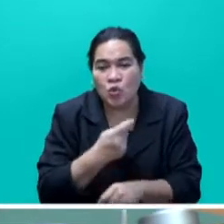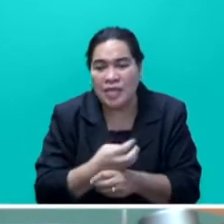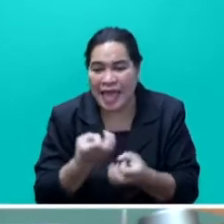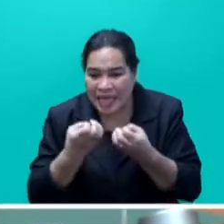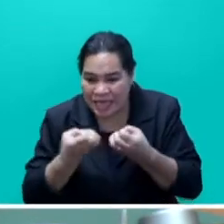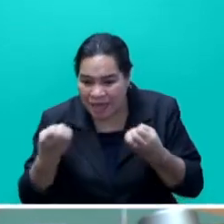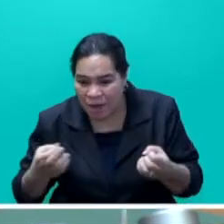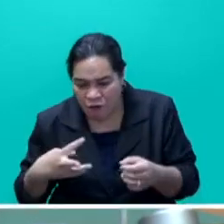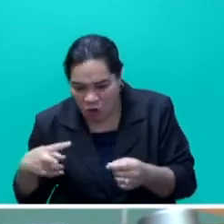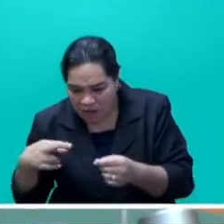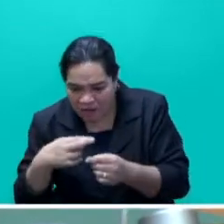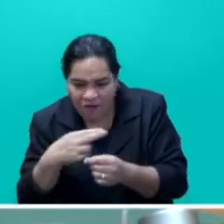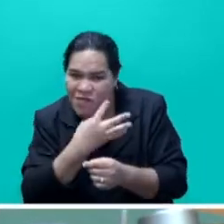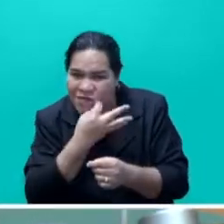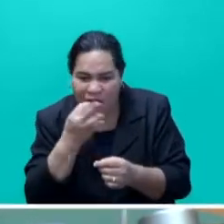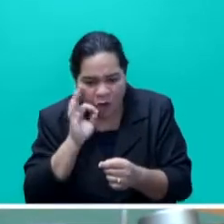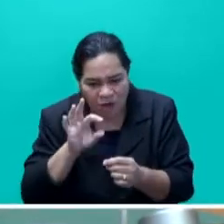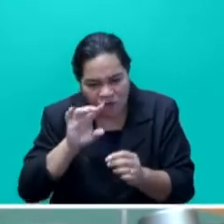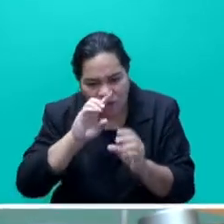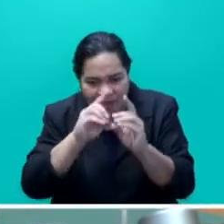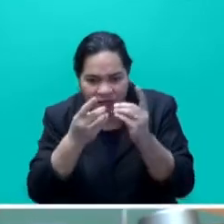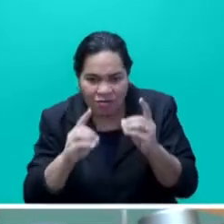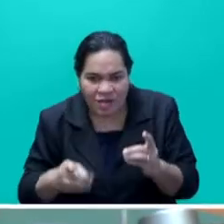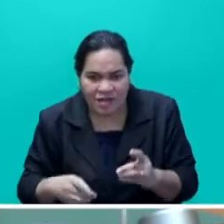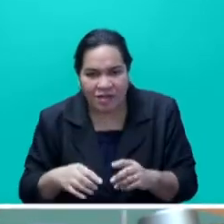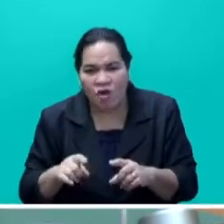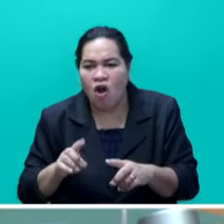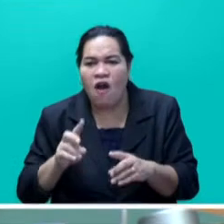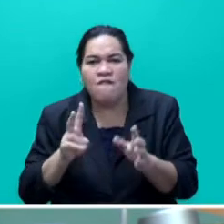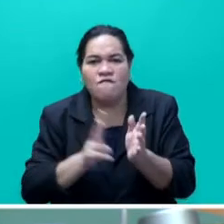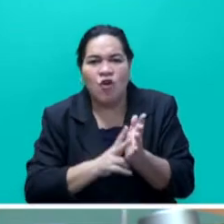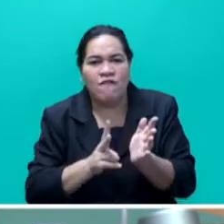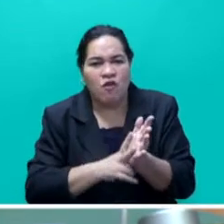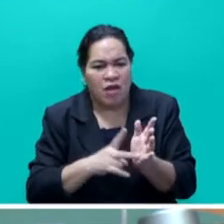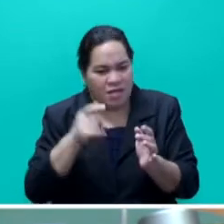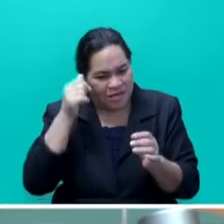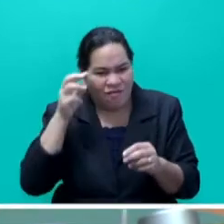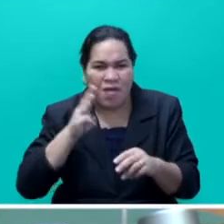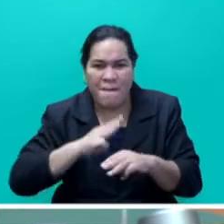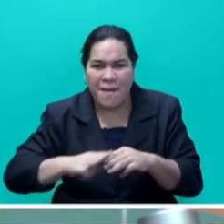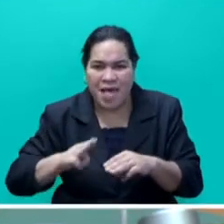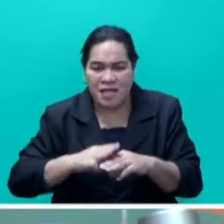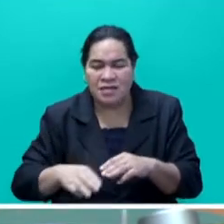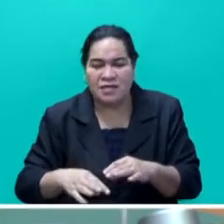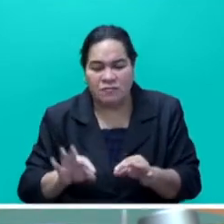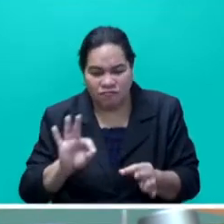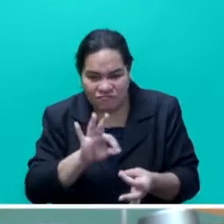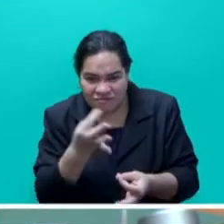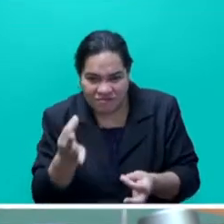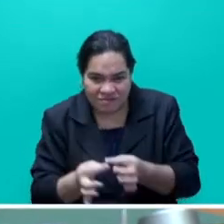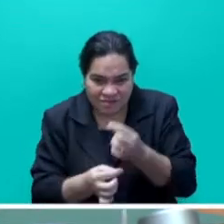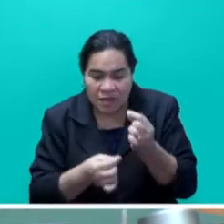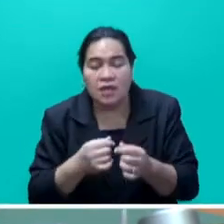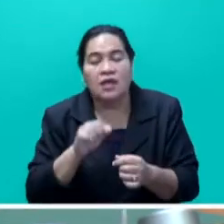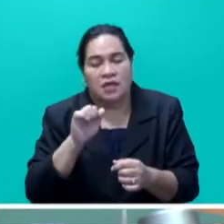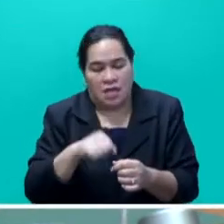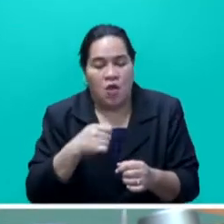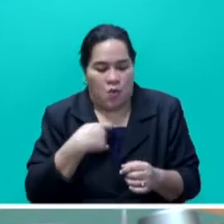for cut flower, for worldwide work, Mr Speaker Sayer. So we've got these basic packages done,